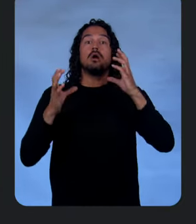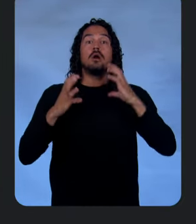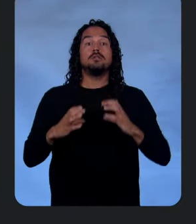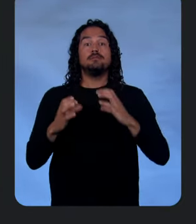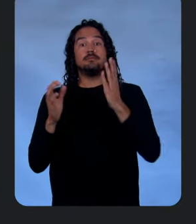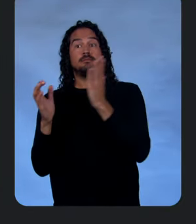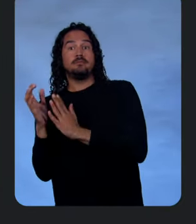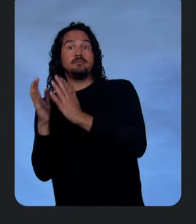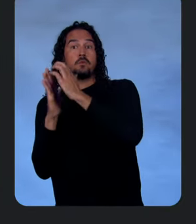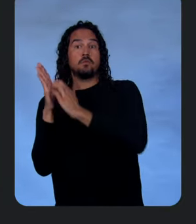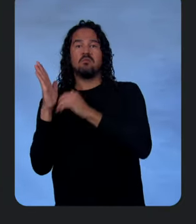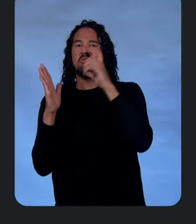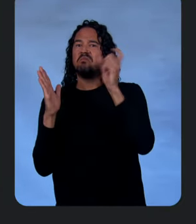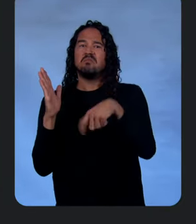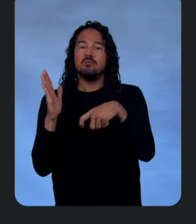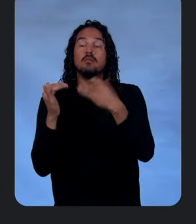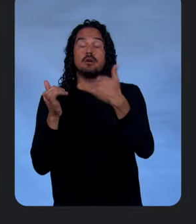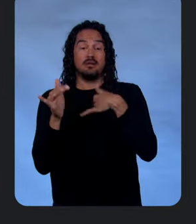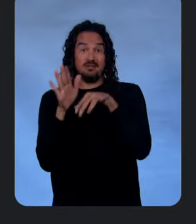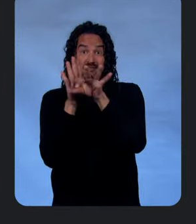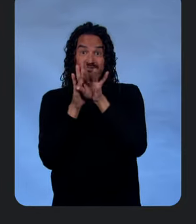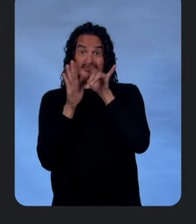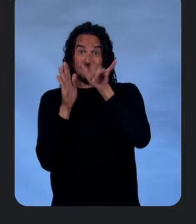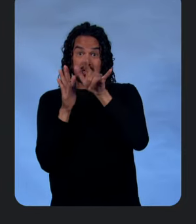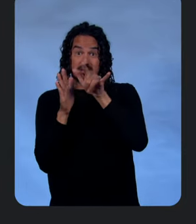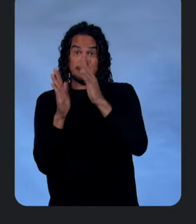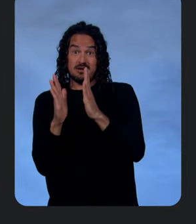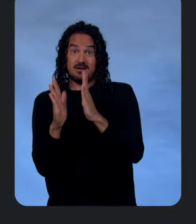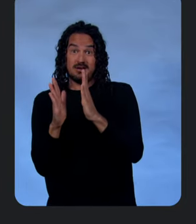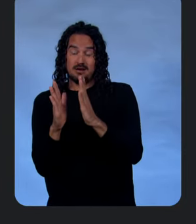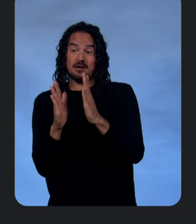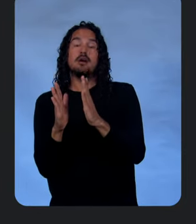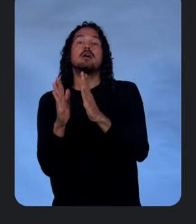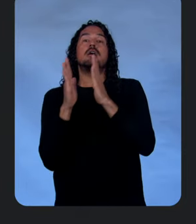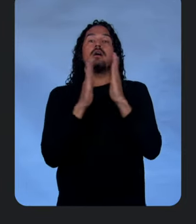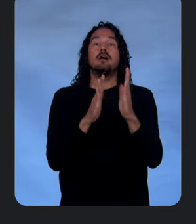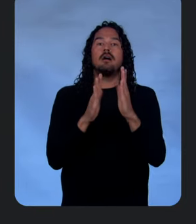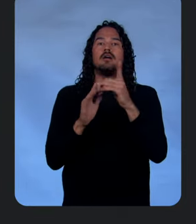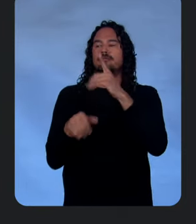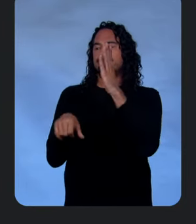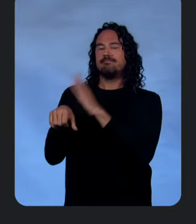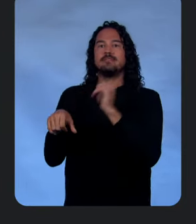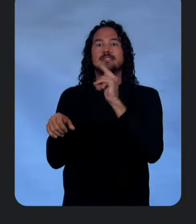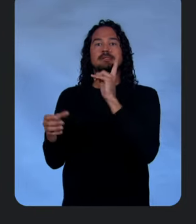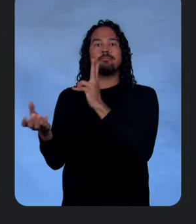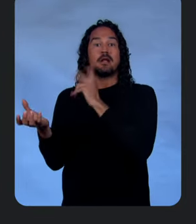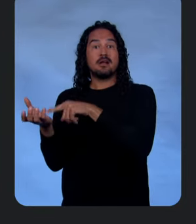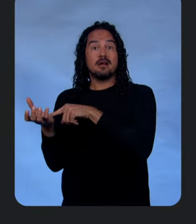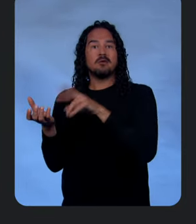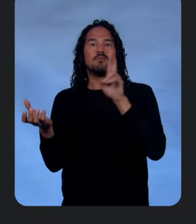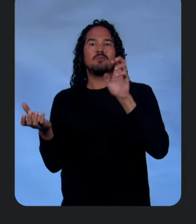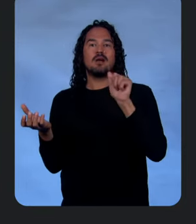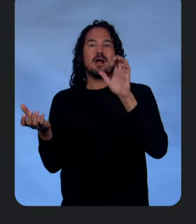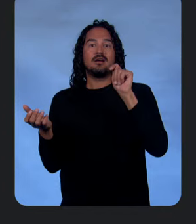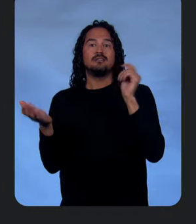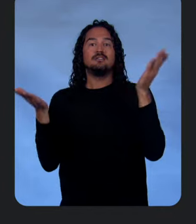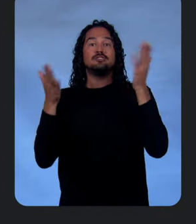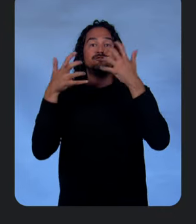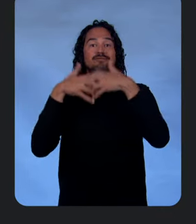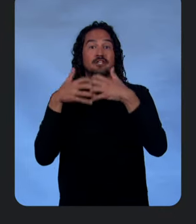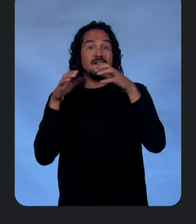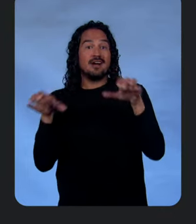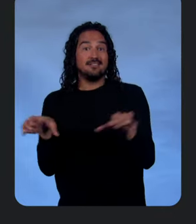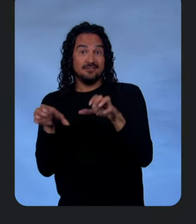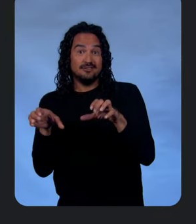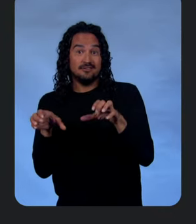select the flight, even better. It calls Gemini again with a React server action. So,